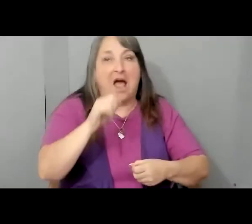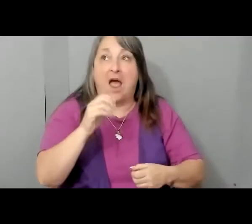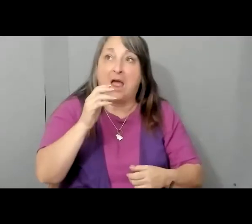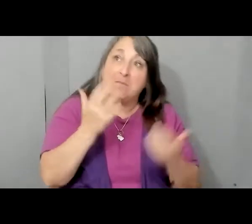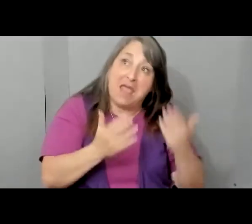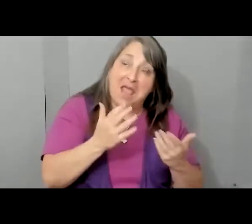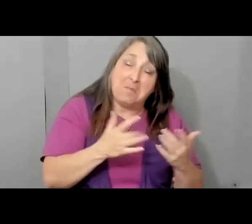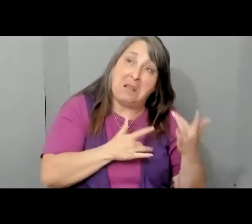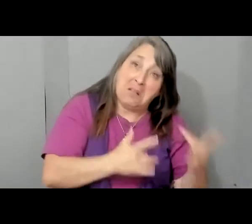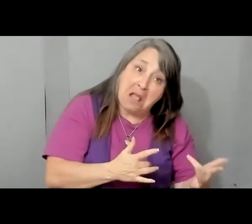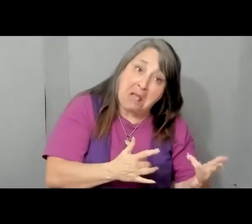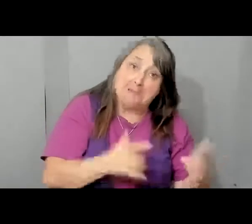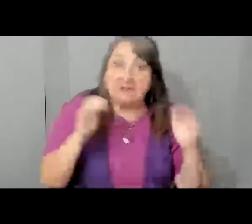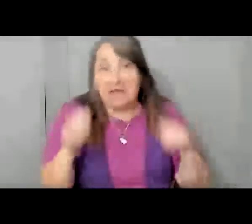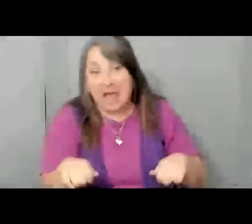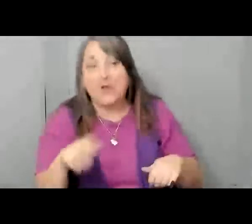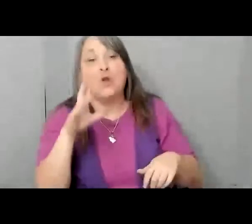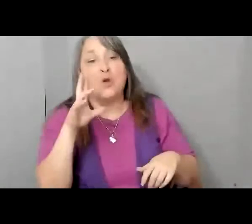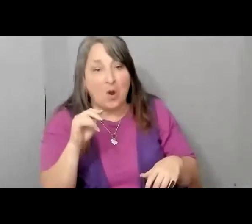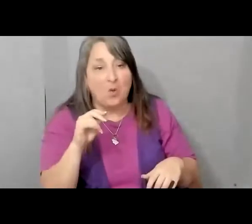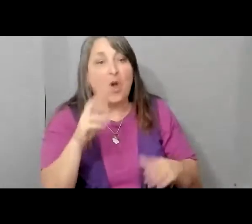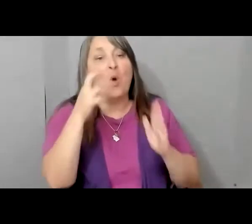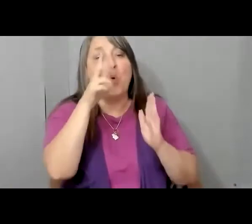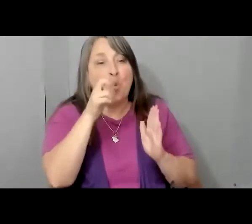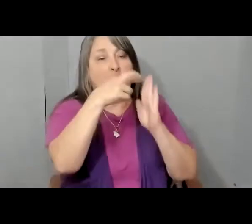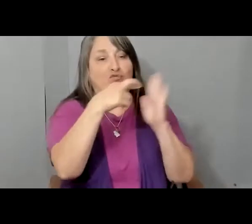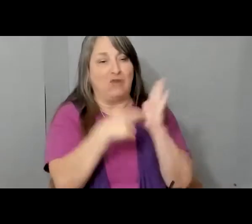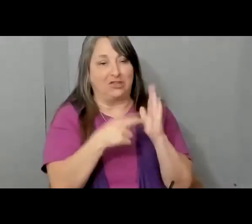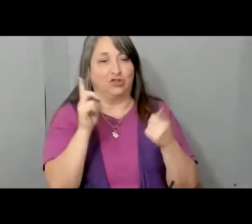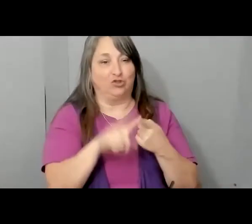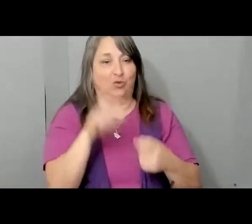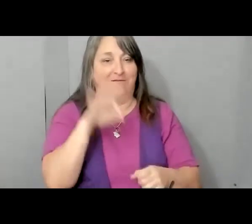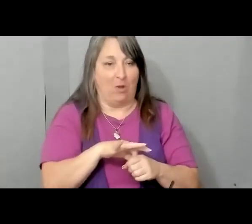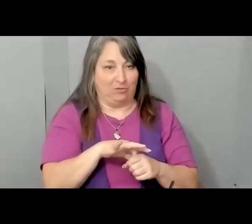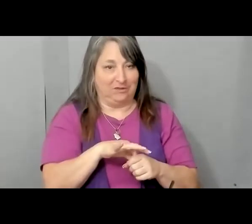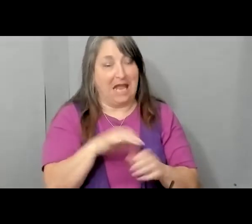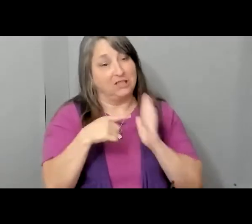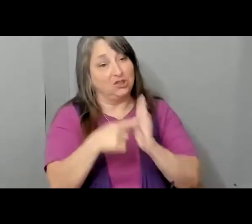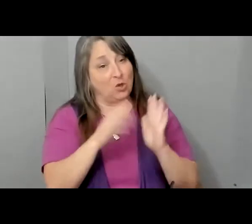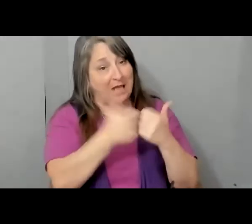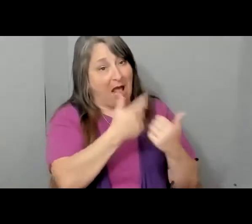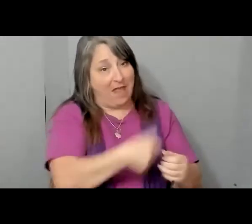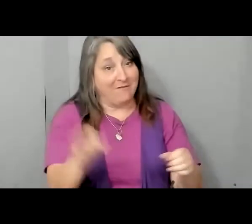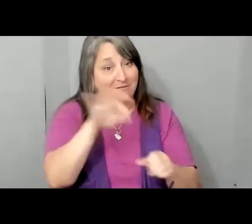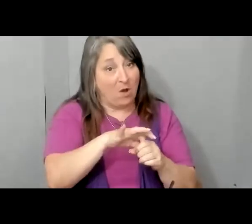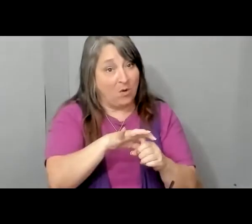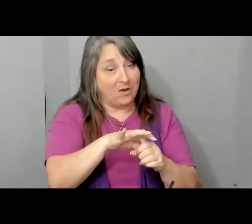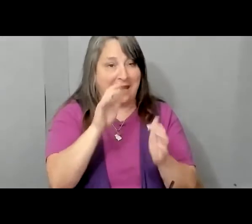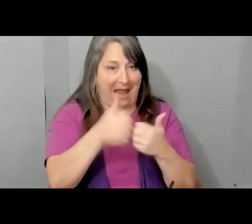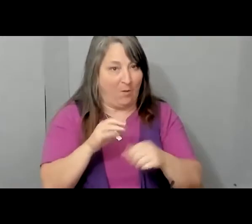registered voters, and we're able to really show the ways in which these folks pass their ballot. We and how it sways outcomes.